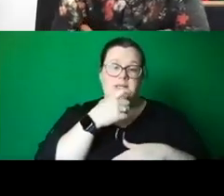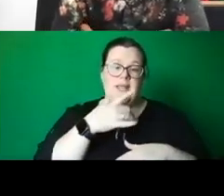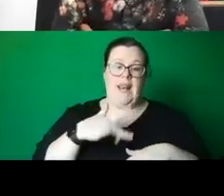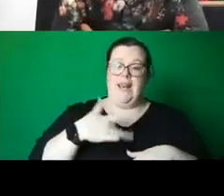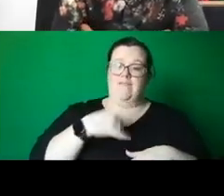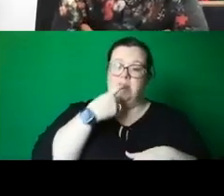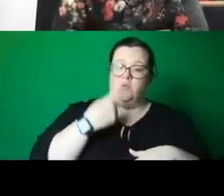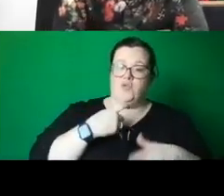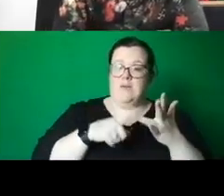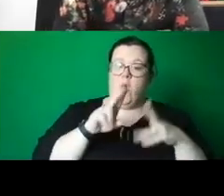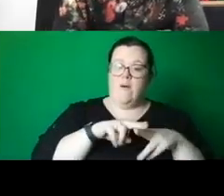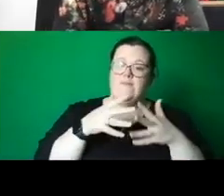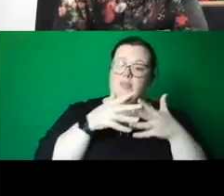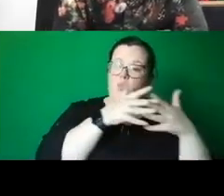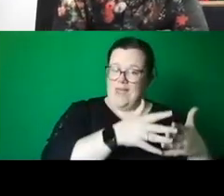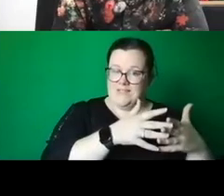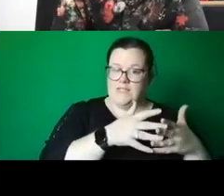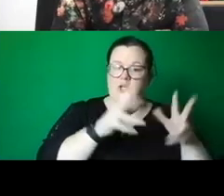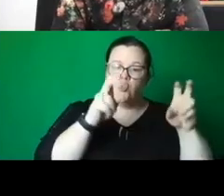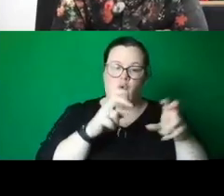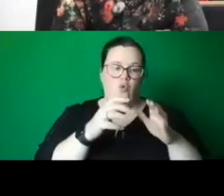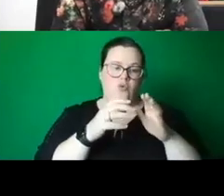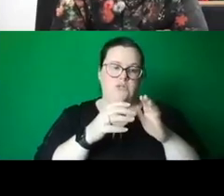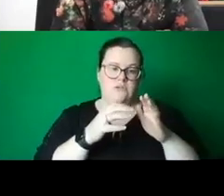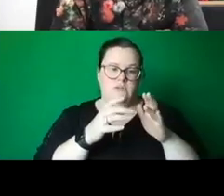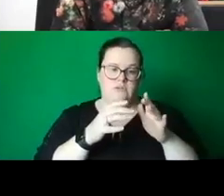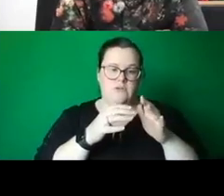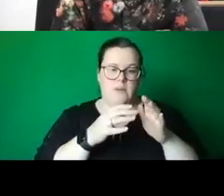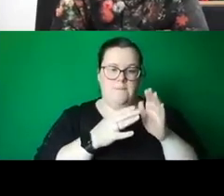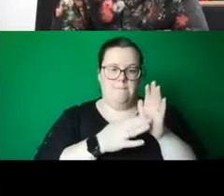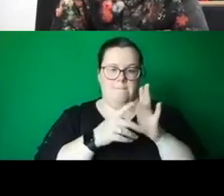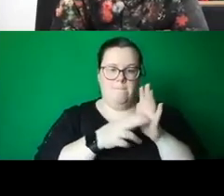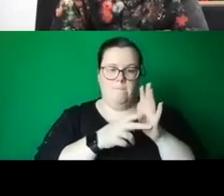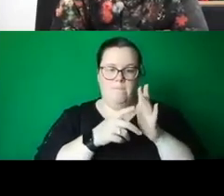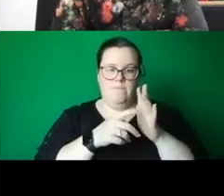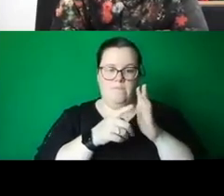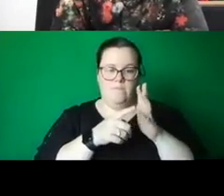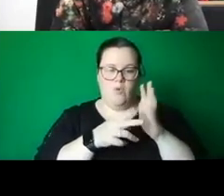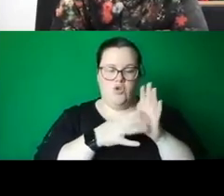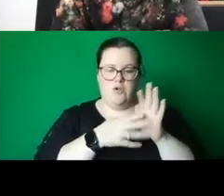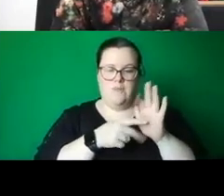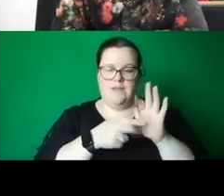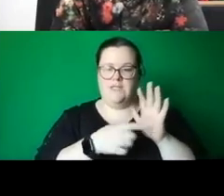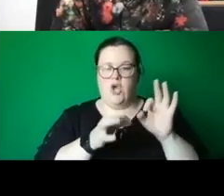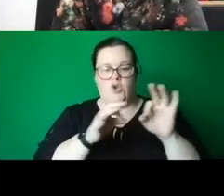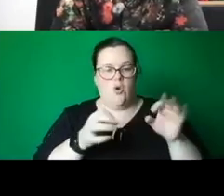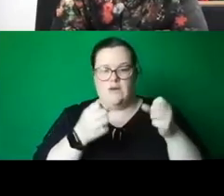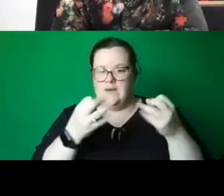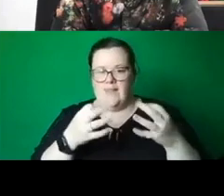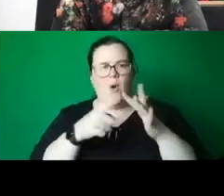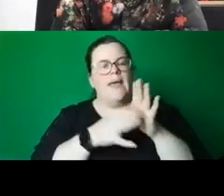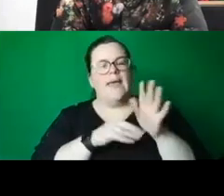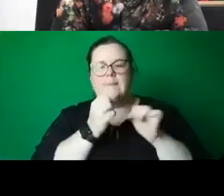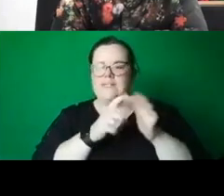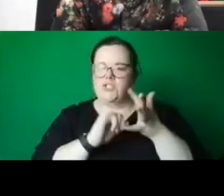Nothing, Concrete Archives, curated by Lisa Radford and Ioani Scarce. As Nina mentioned, the, the exhibition is